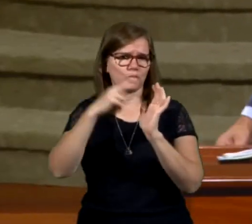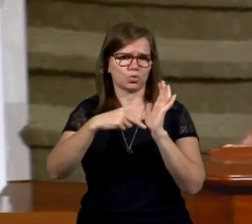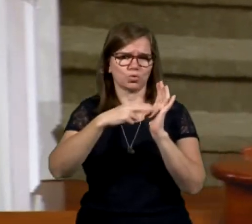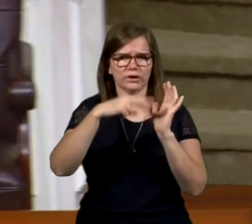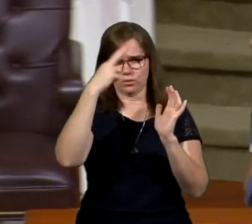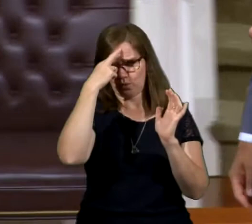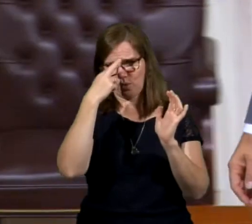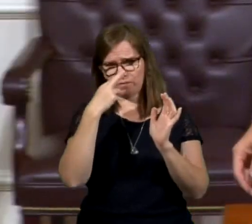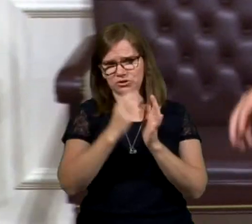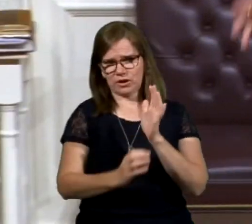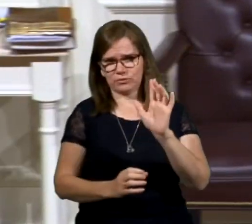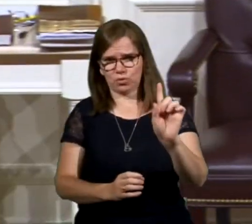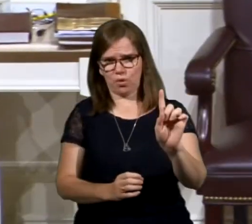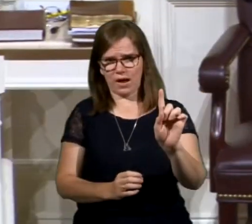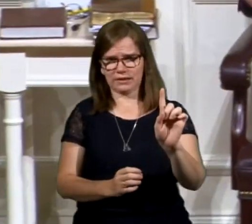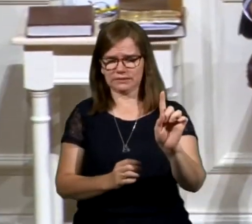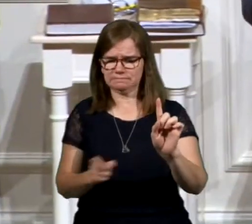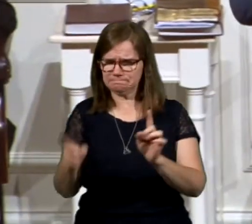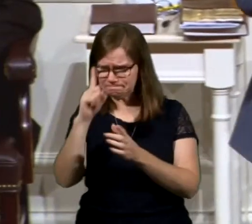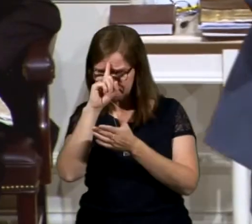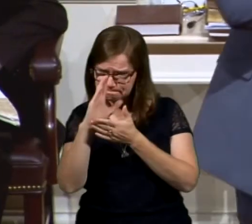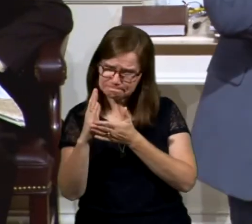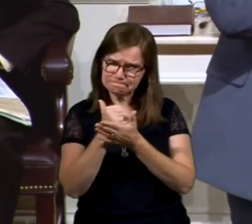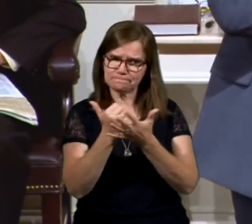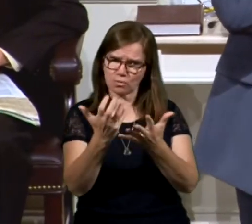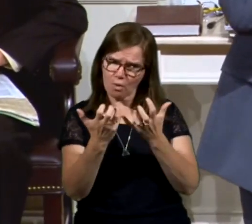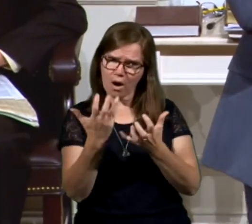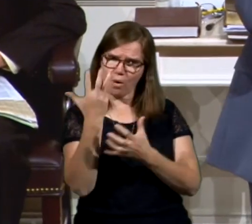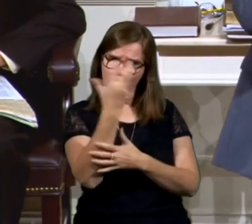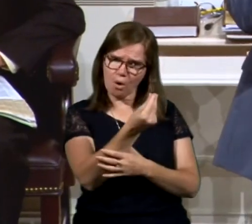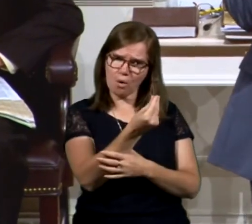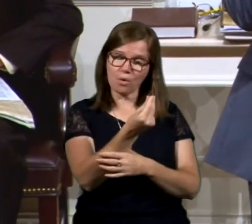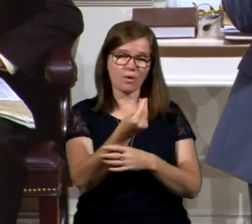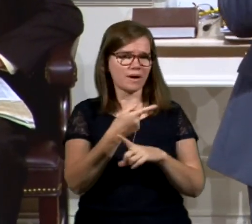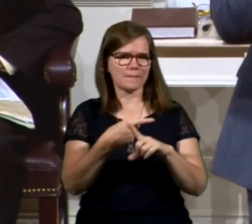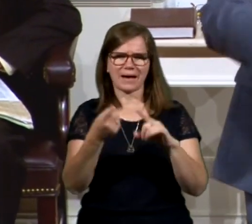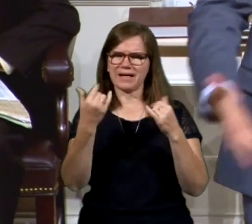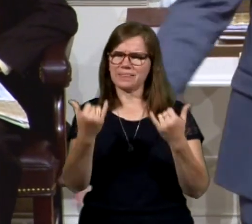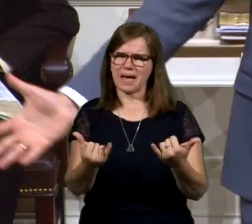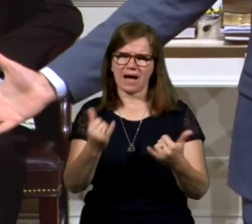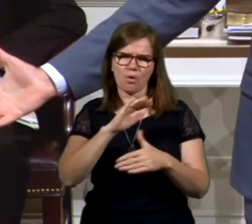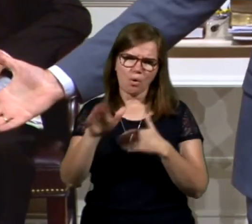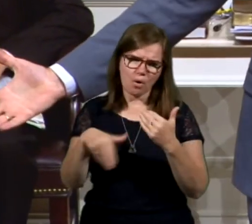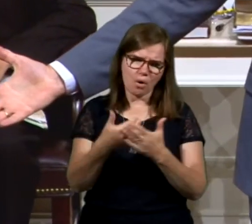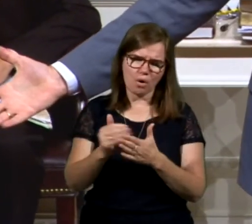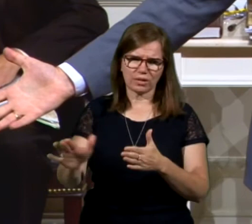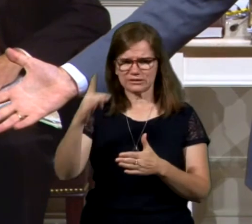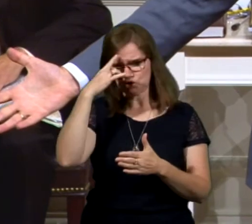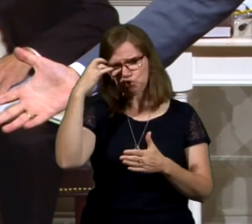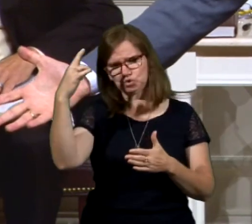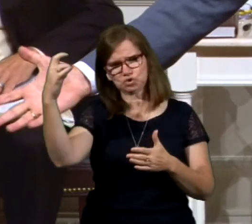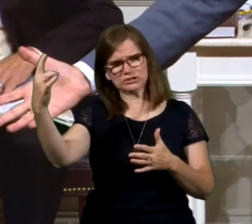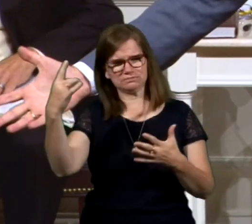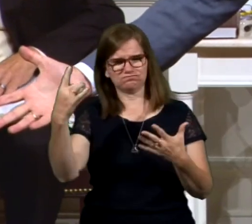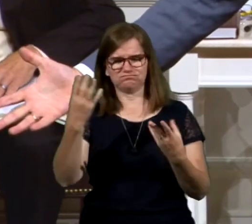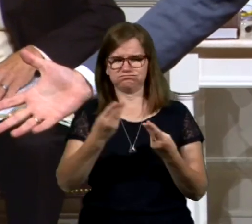1. He was passionate about getting there. And now it looks like all of his dreams are gone.